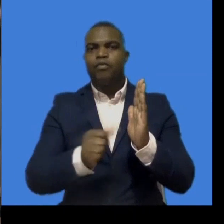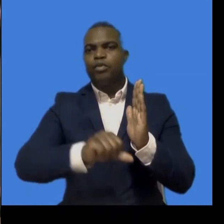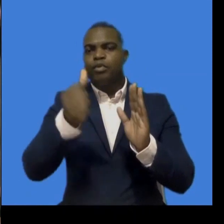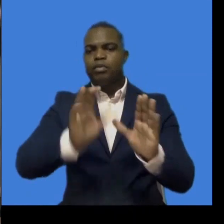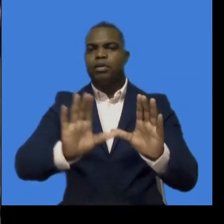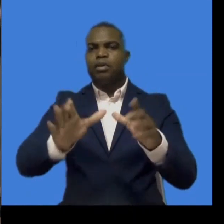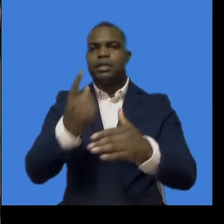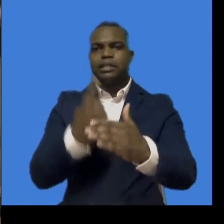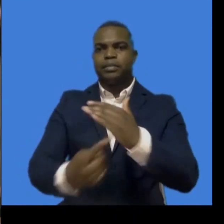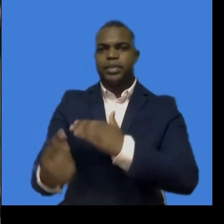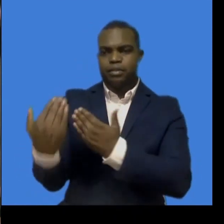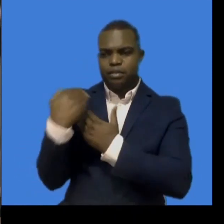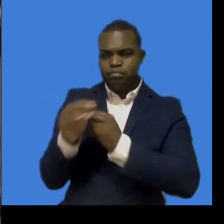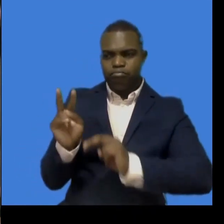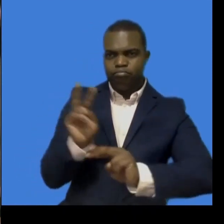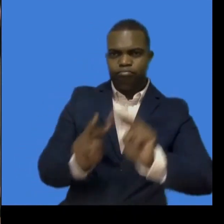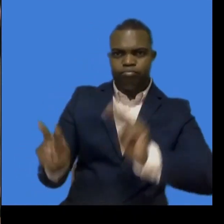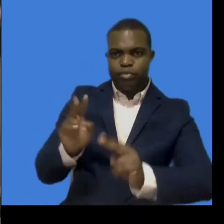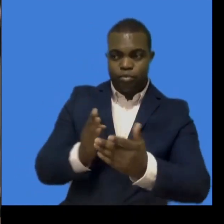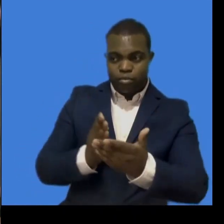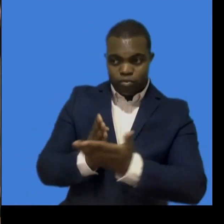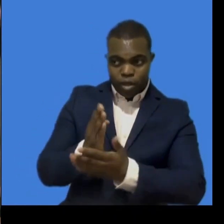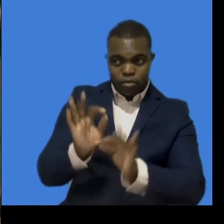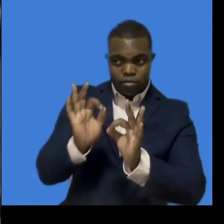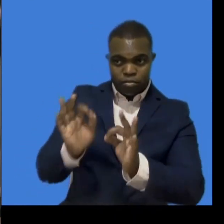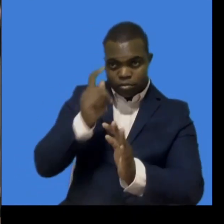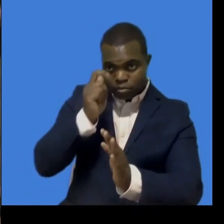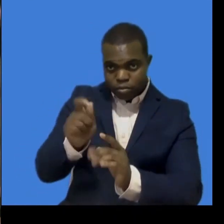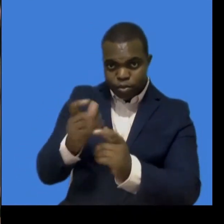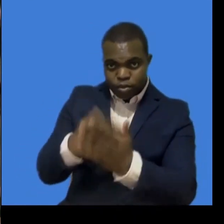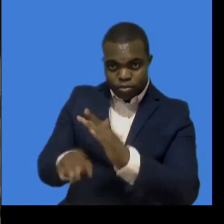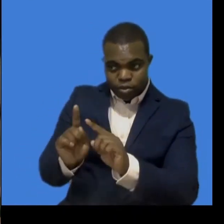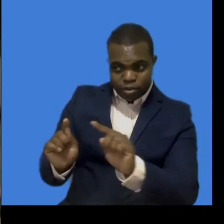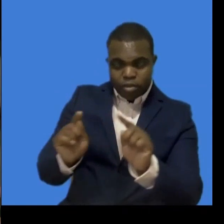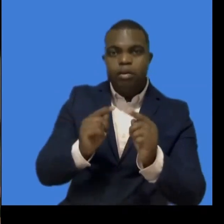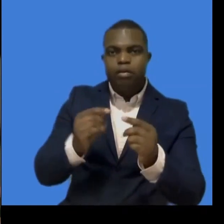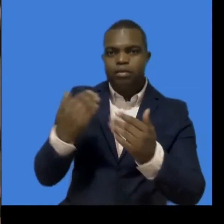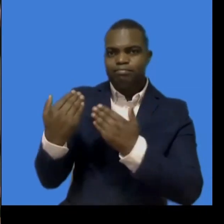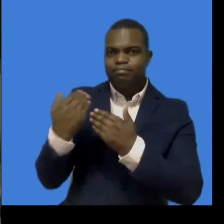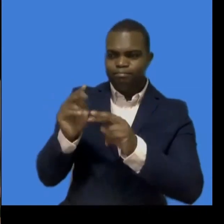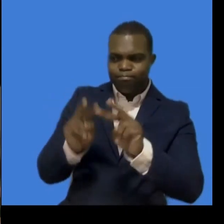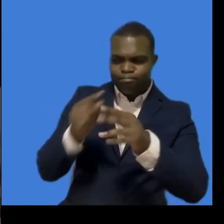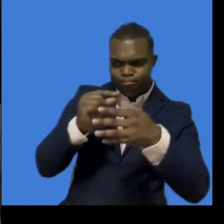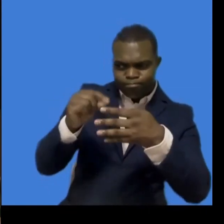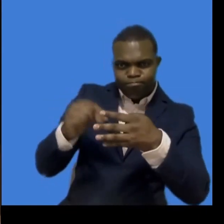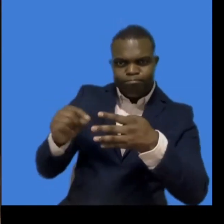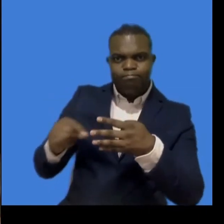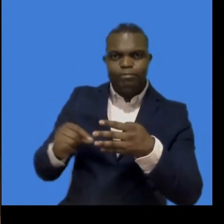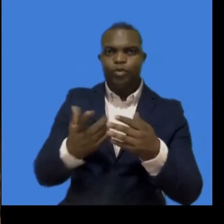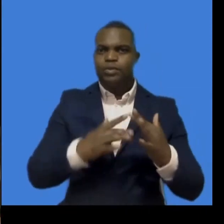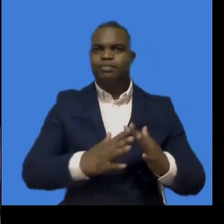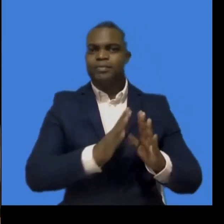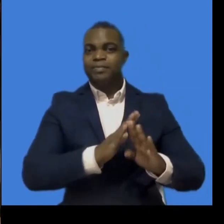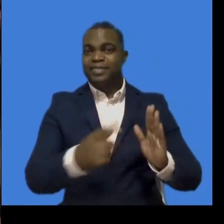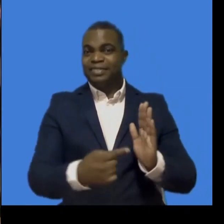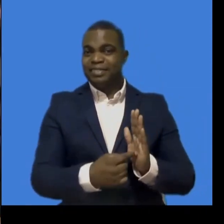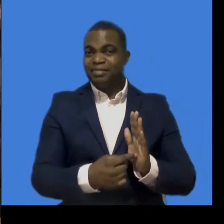by the new bill and also it is expected to be passed in Parliament very soon. Sri Lanka published